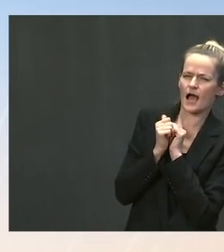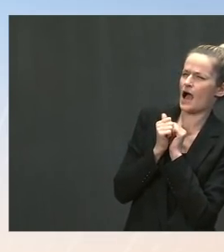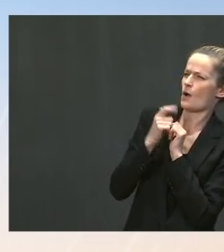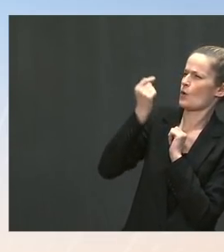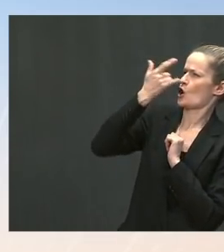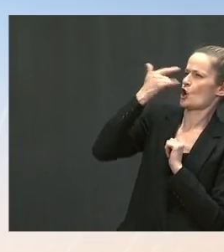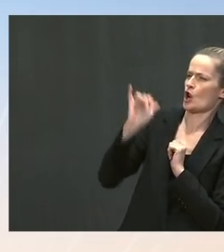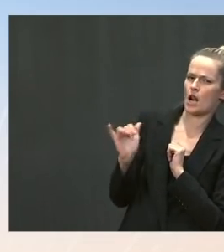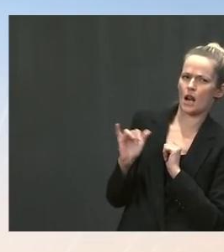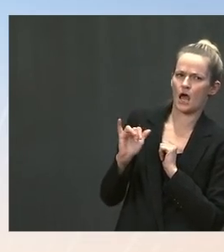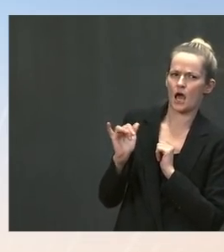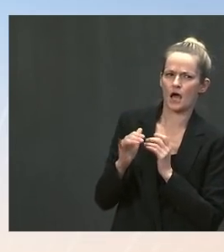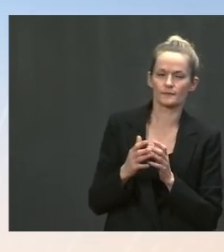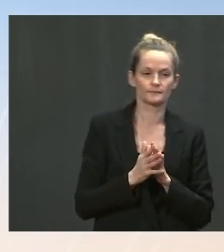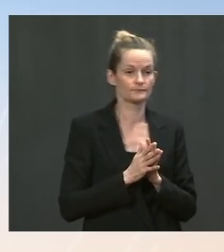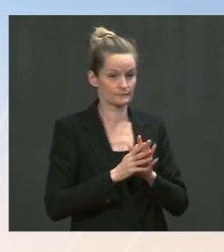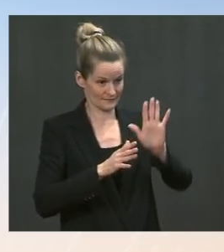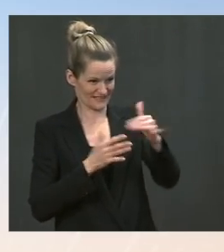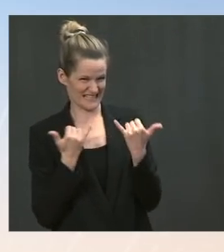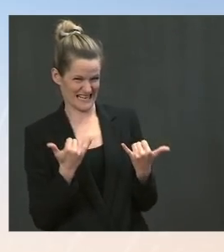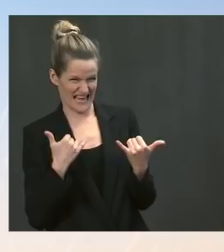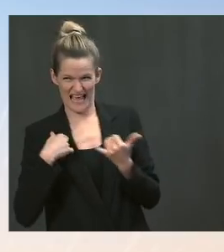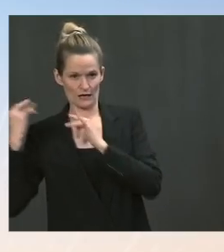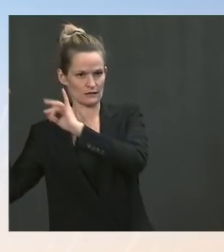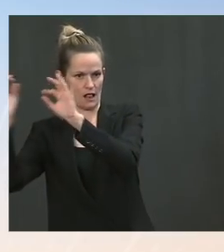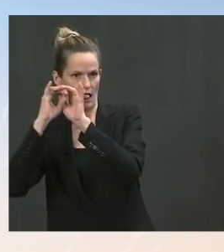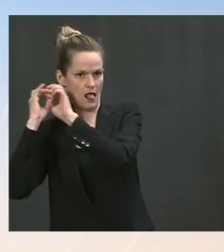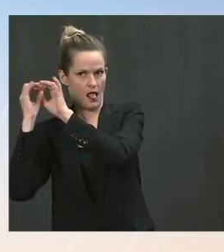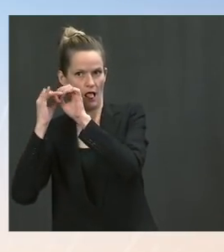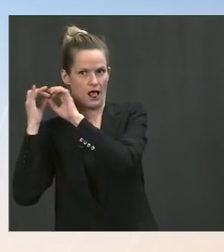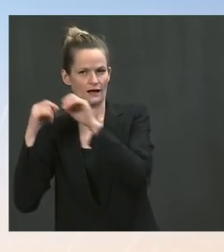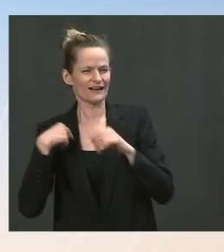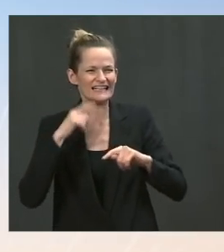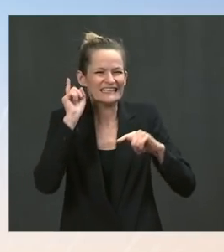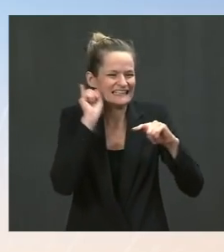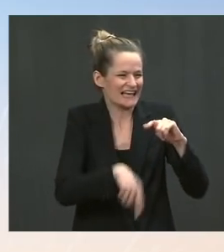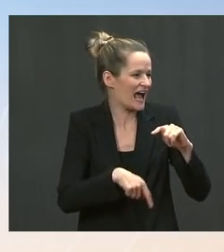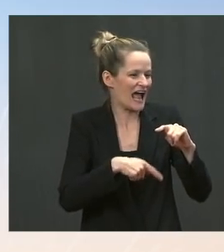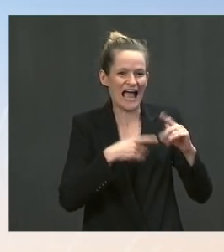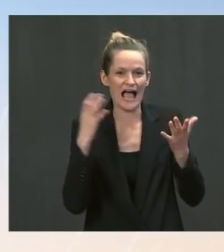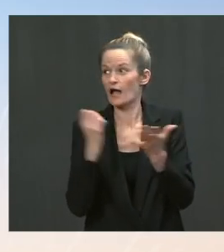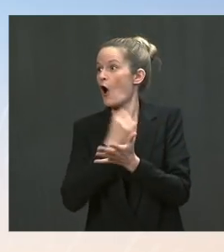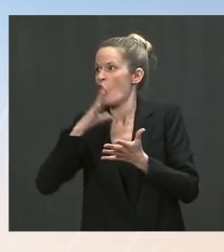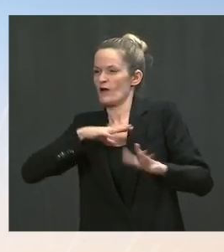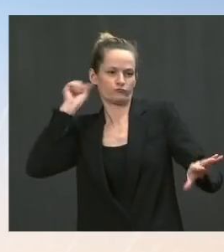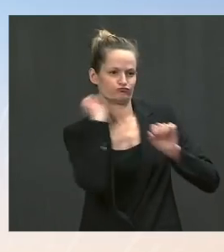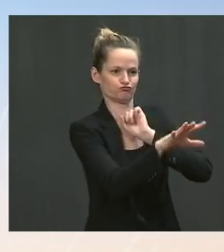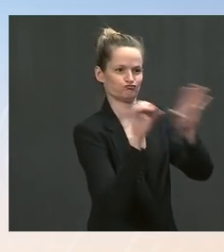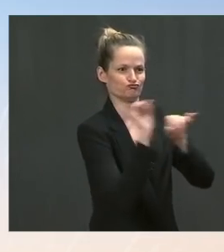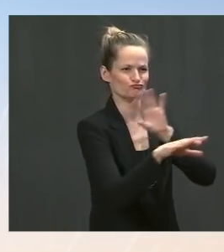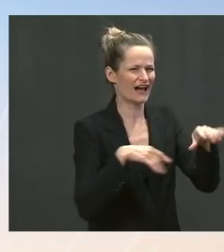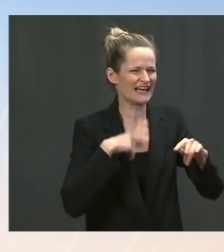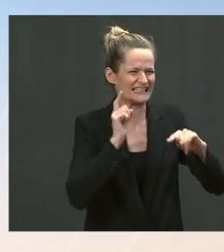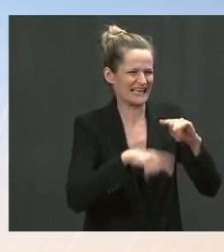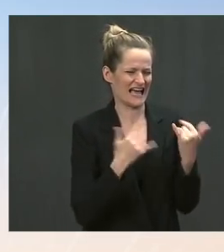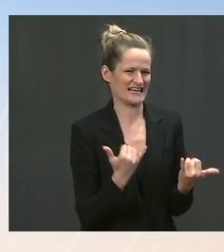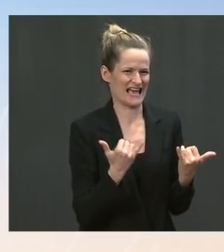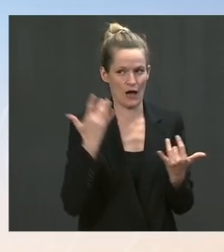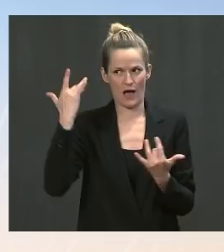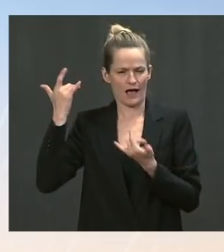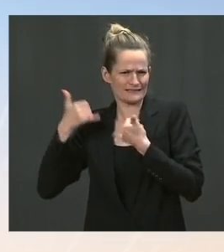many details of internal conversations. I will note that, certainly, we have applauded the steps taken by a number of states as it relates to